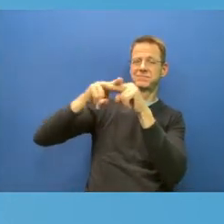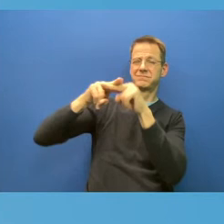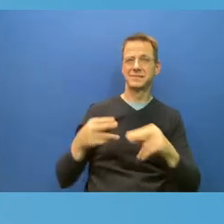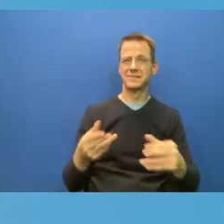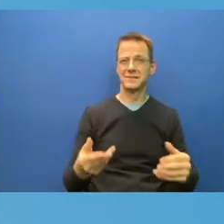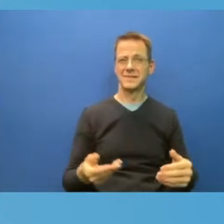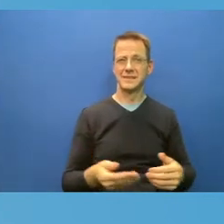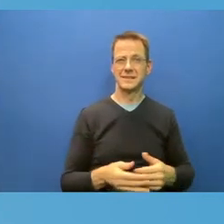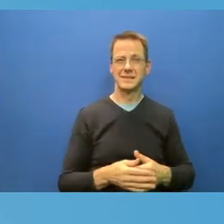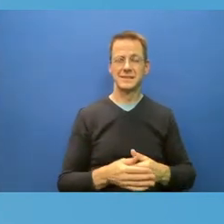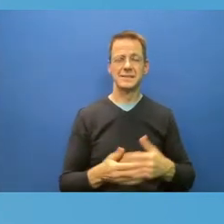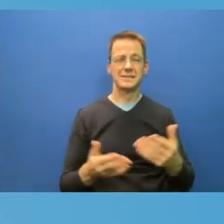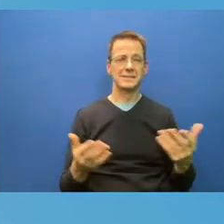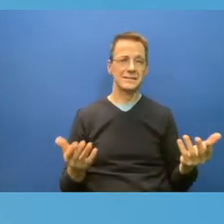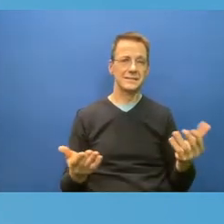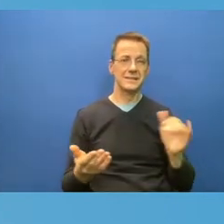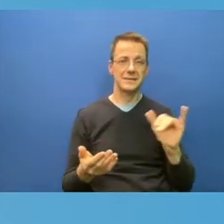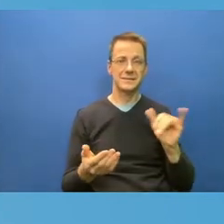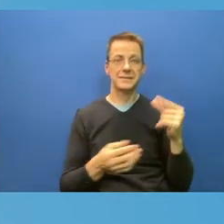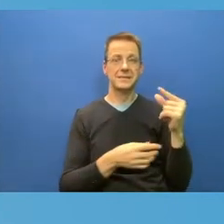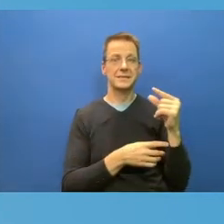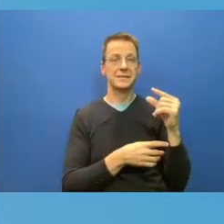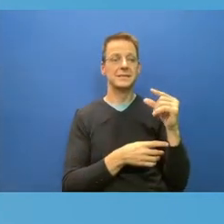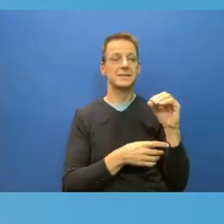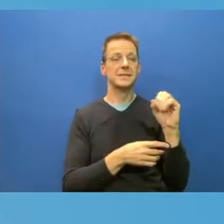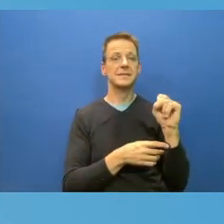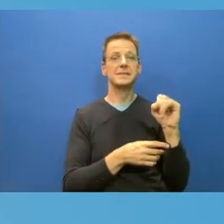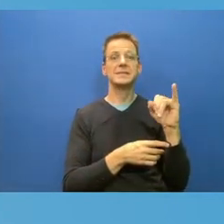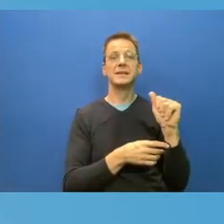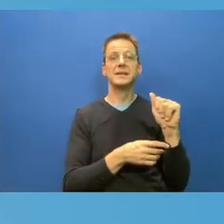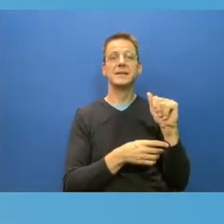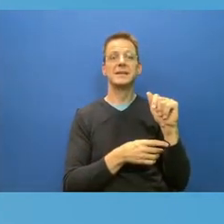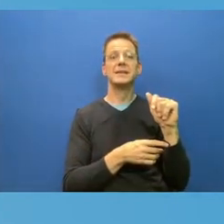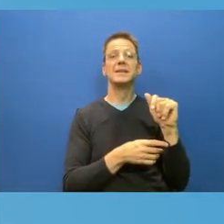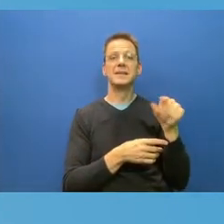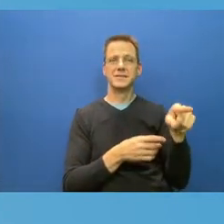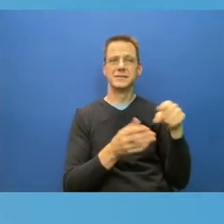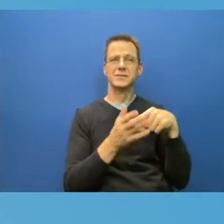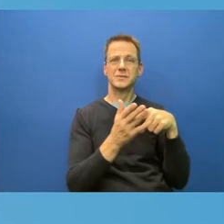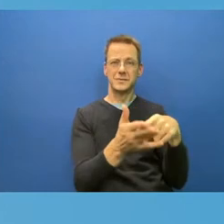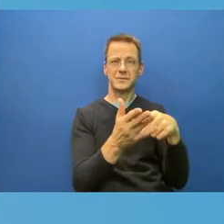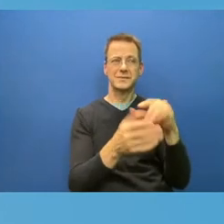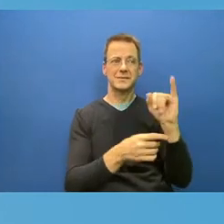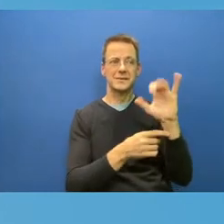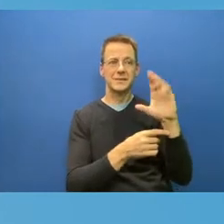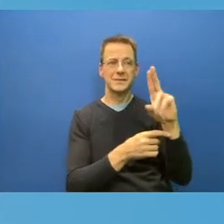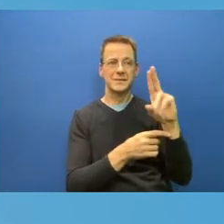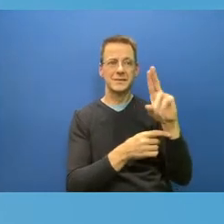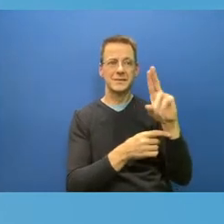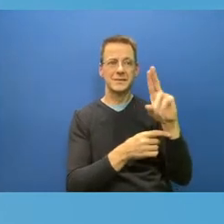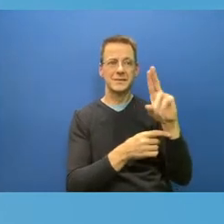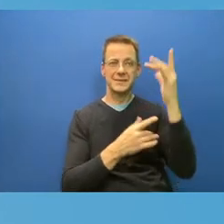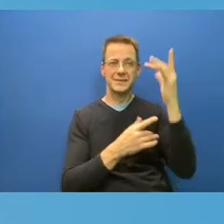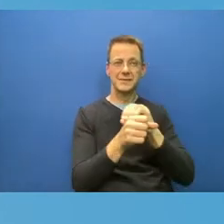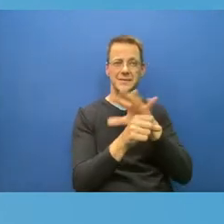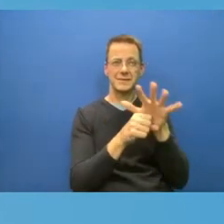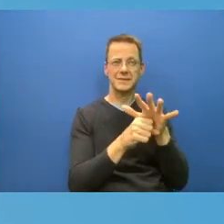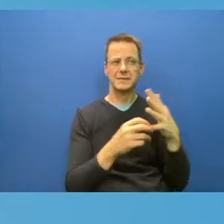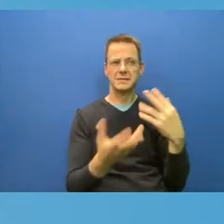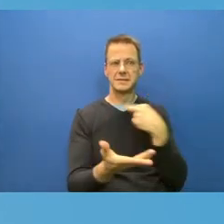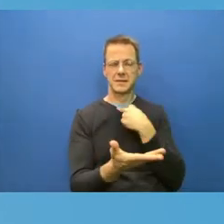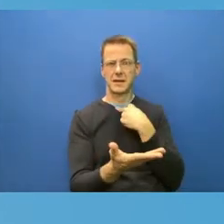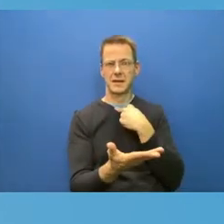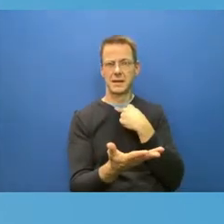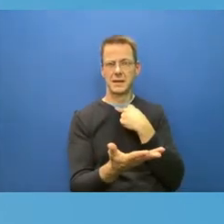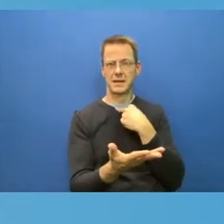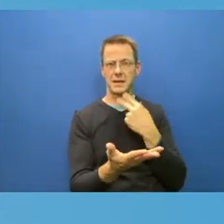people are so sick in the ICU that they're sort of stuck there. So what you have is you have the spigot is open, your cases